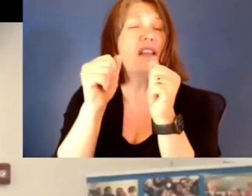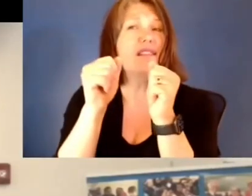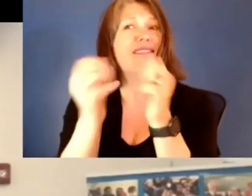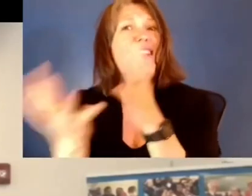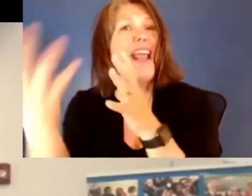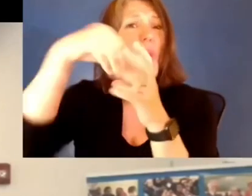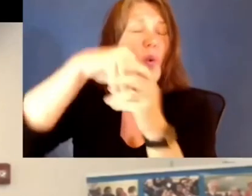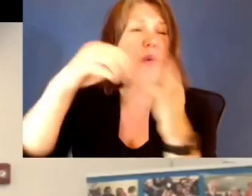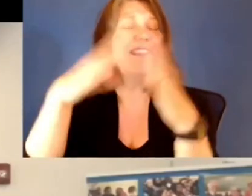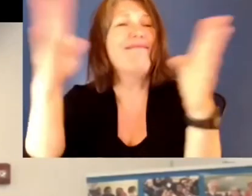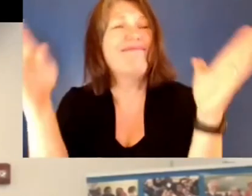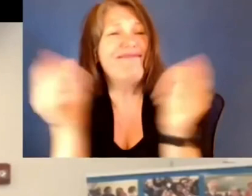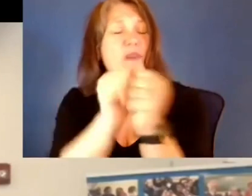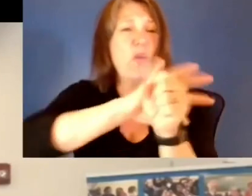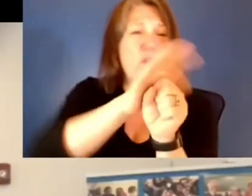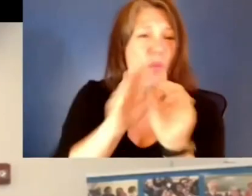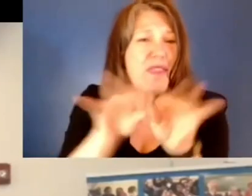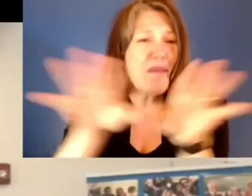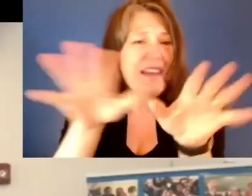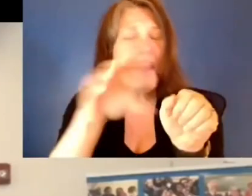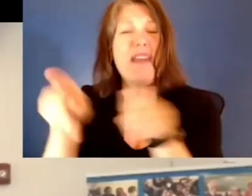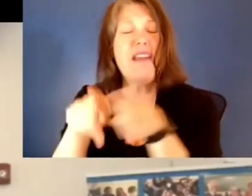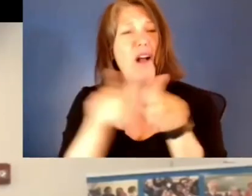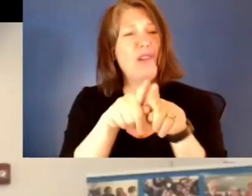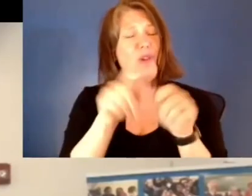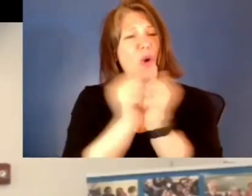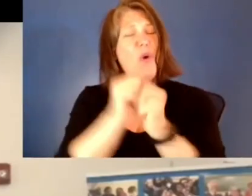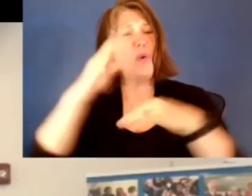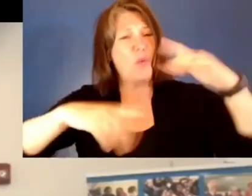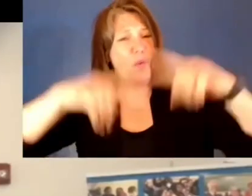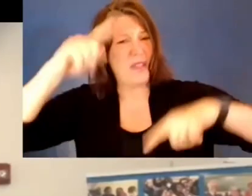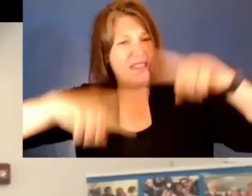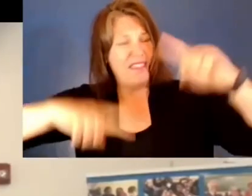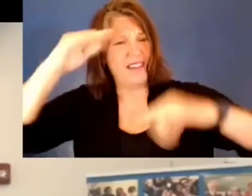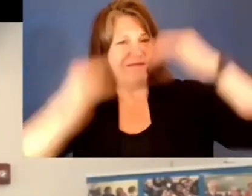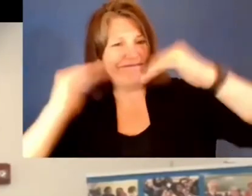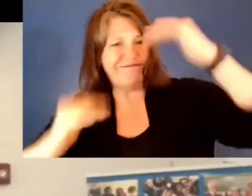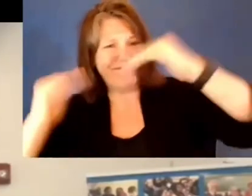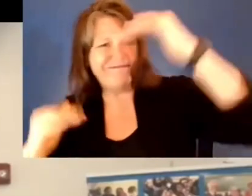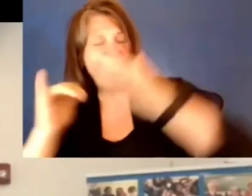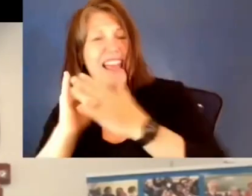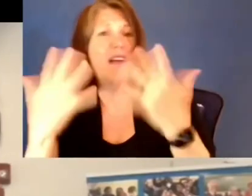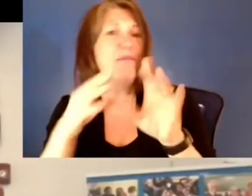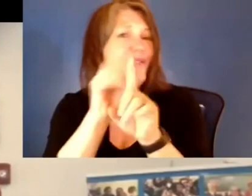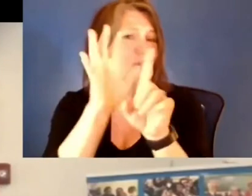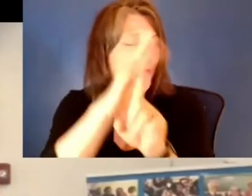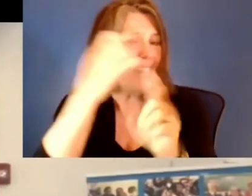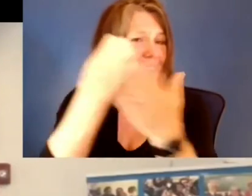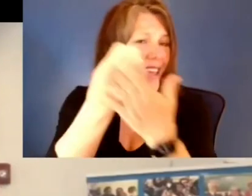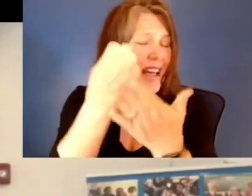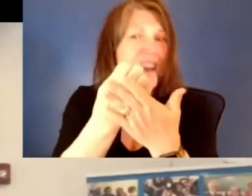and of the disparities that have been exposed because of the economic crisis created by the pandemic.